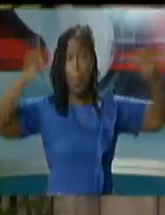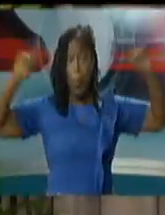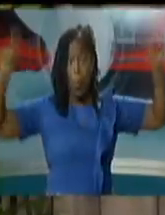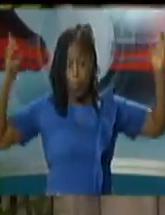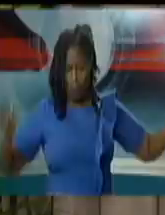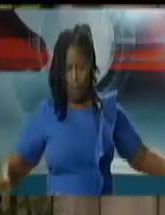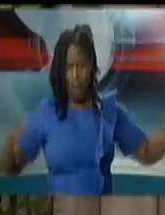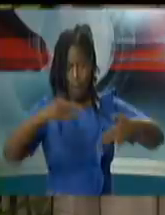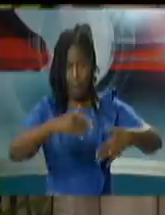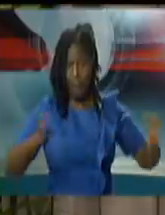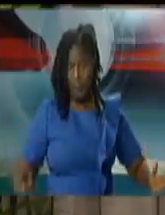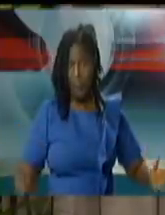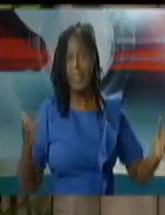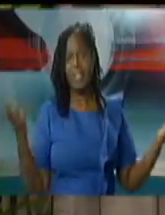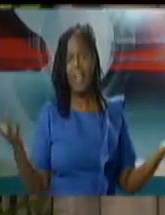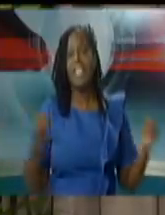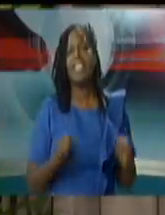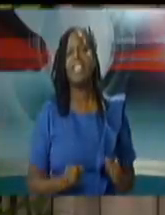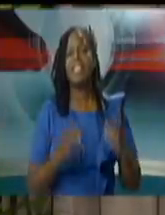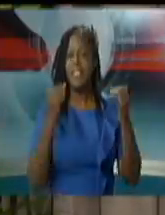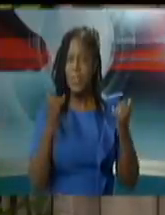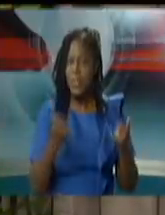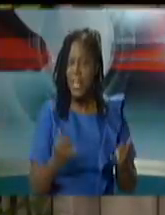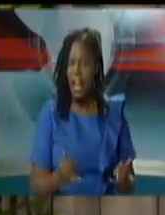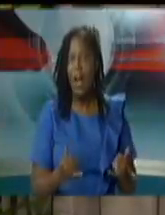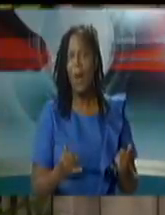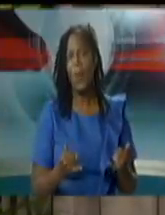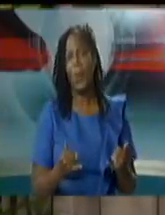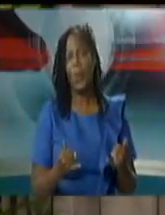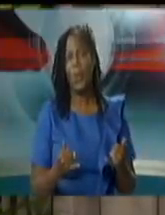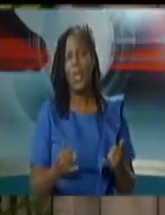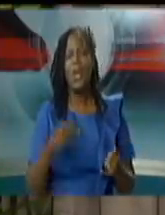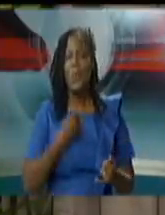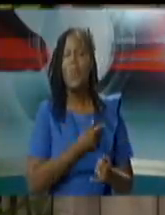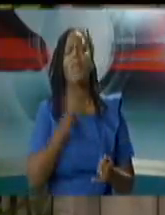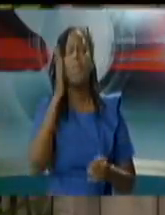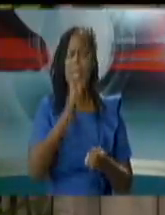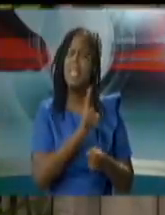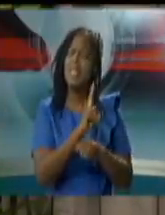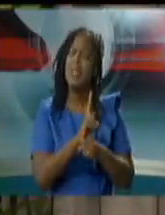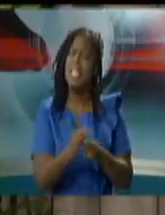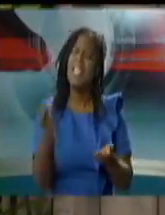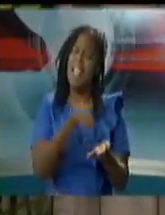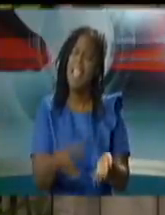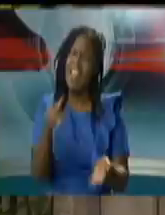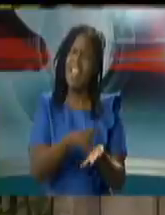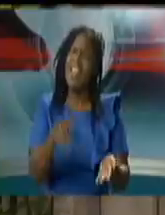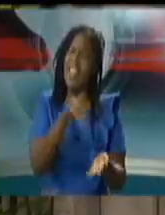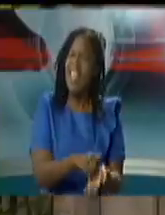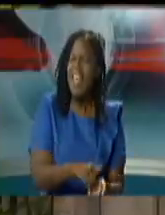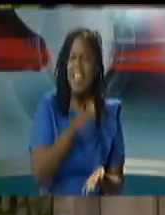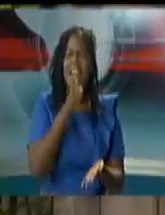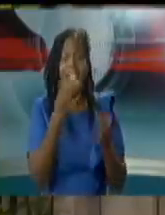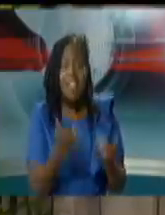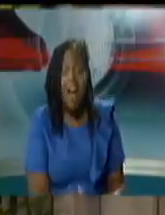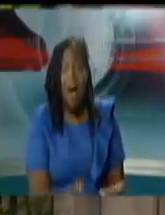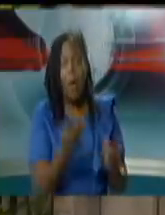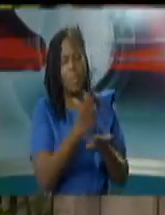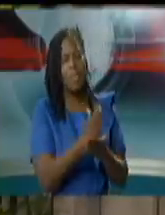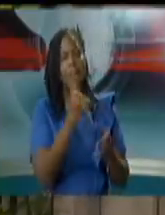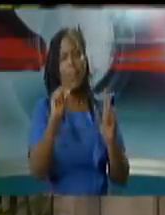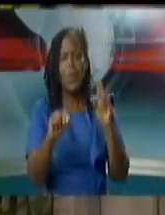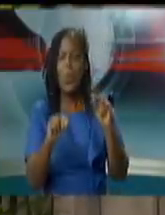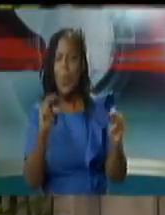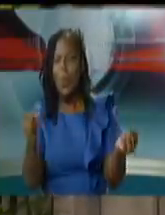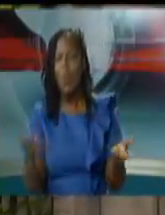is it's significant but it's a legacy um entity because we're going to use it continuously the intention was always to